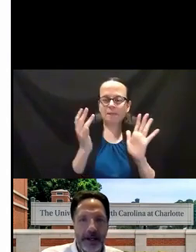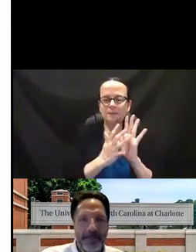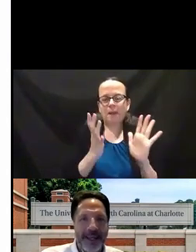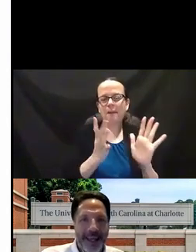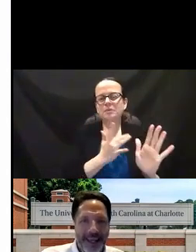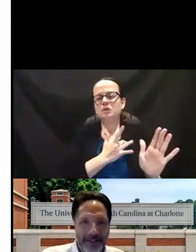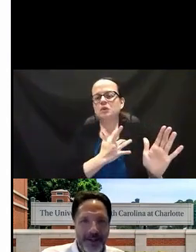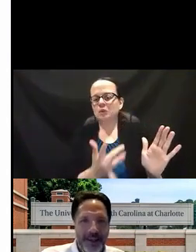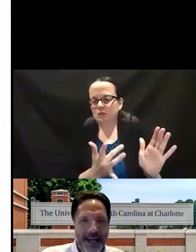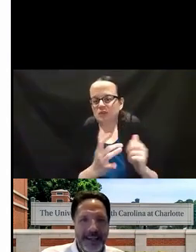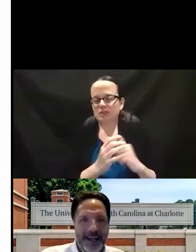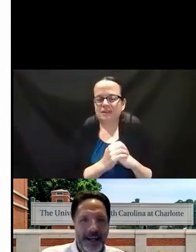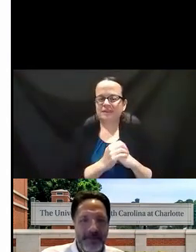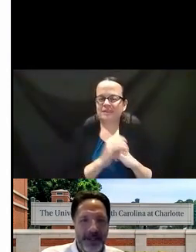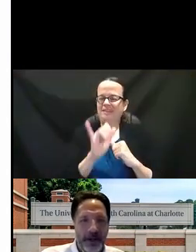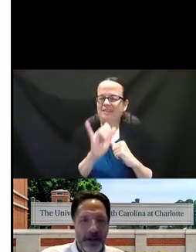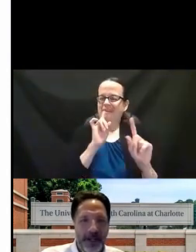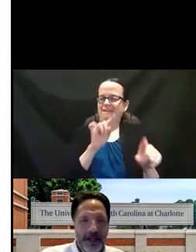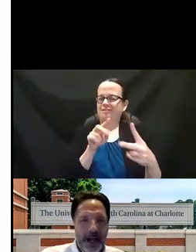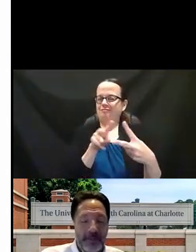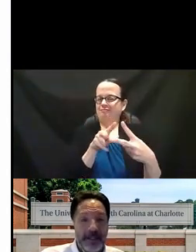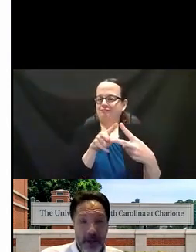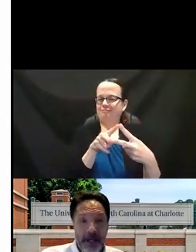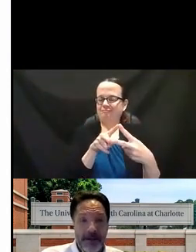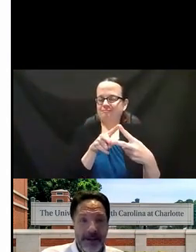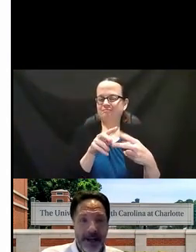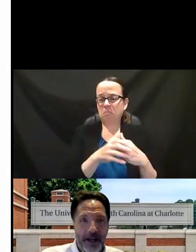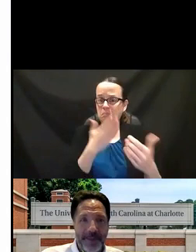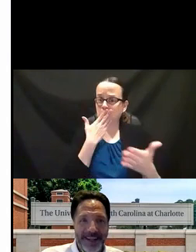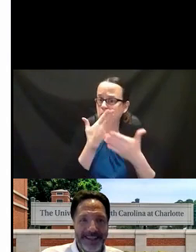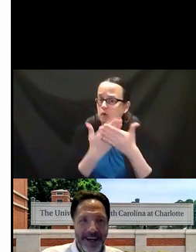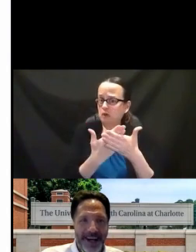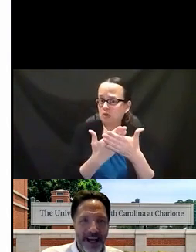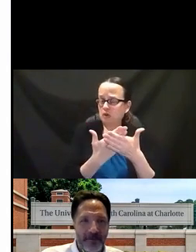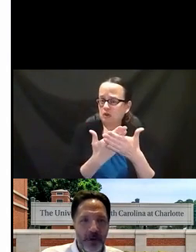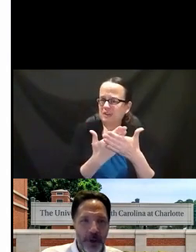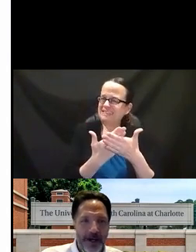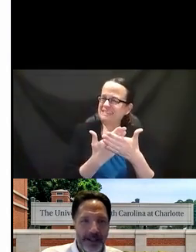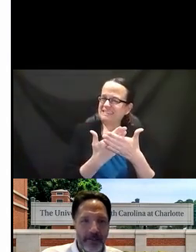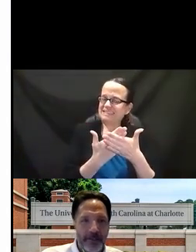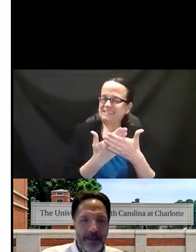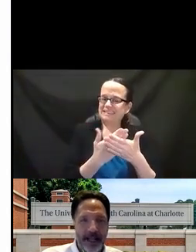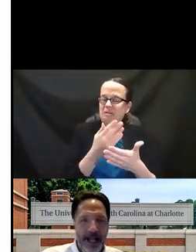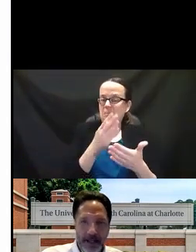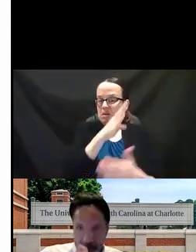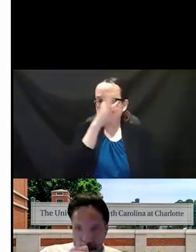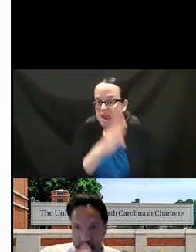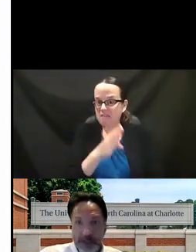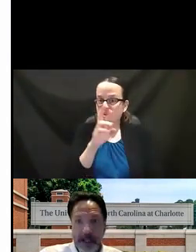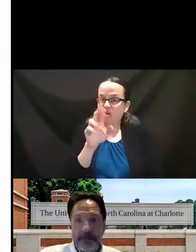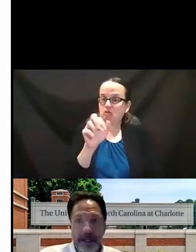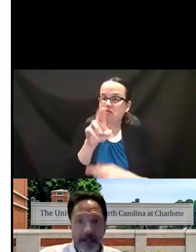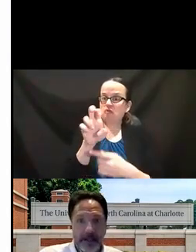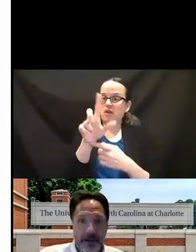answer to that. So that's good. But it's not never or rarely. But I think, ideally,